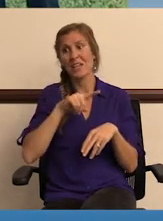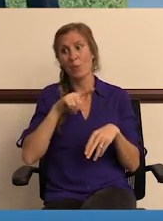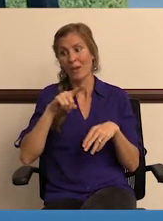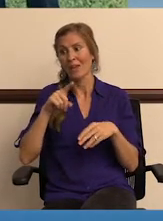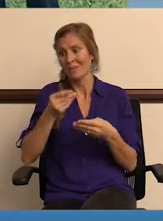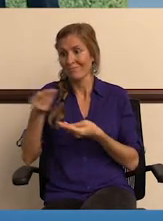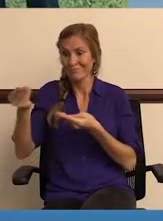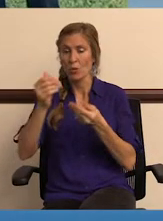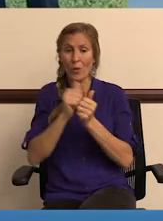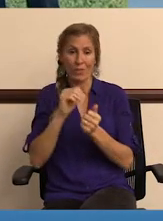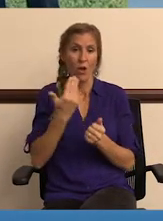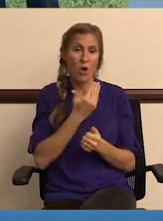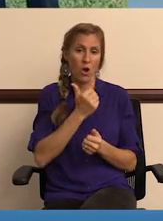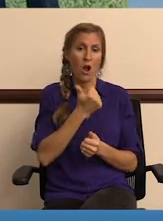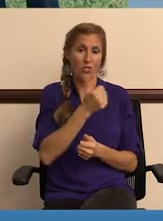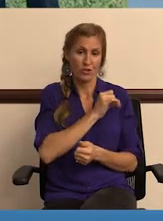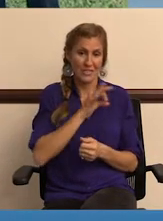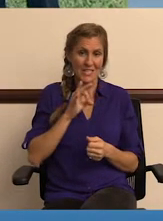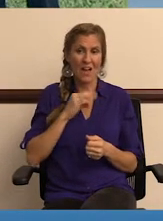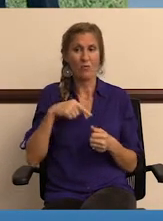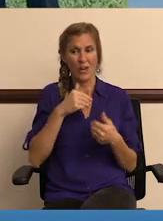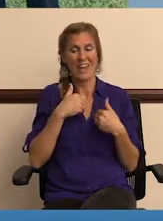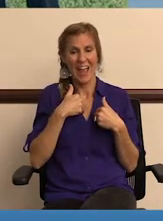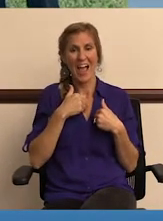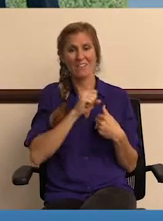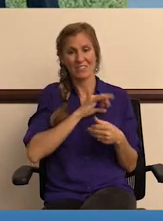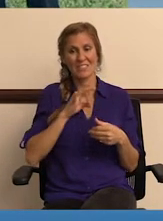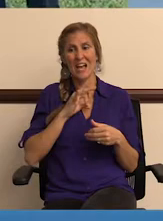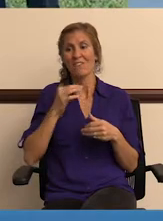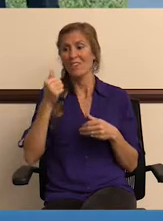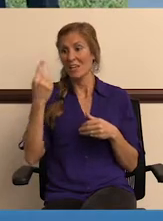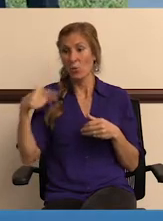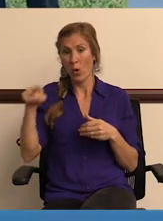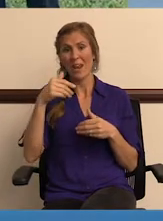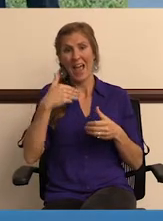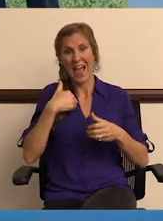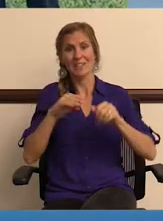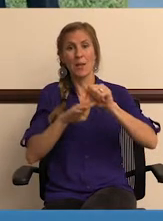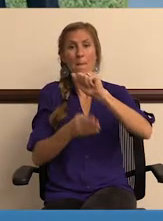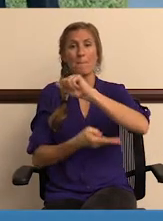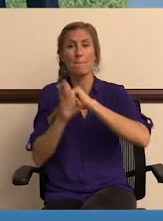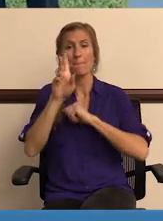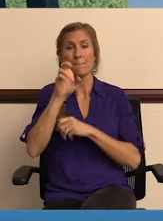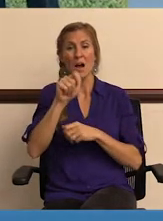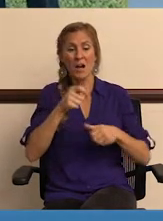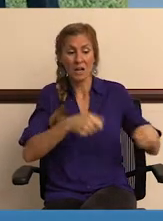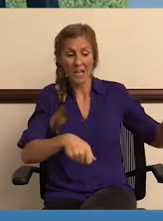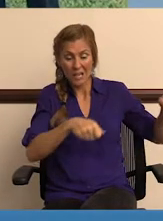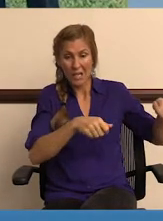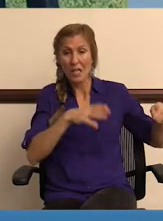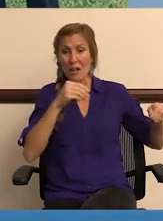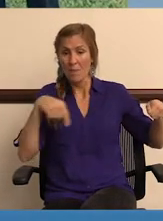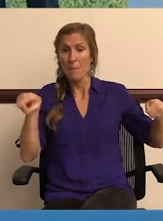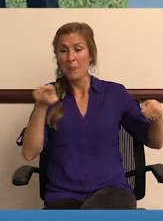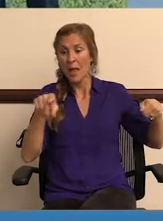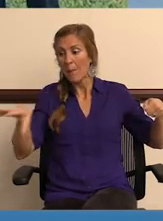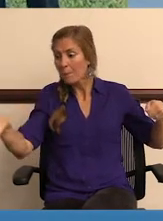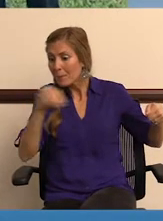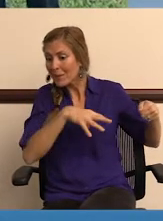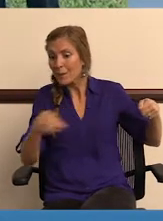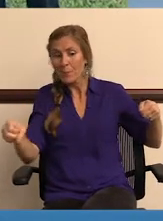also augment that with all the other staff. We have personnel, basically everyone on a mower has a bucket, has a grabber,